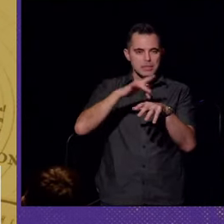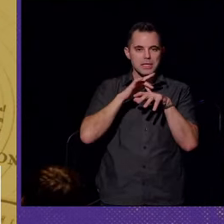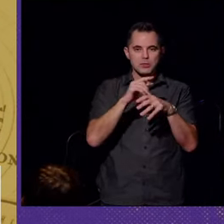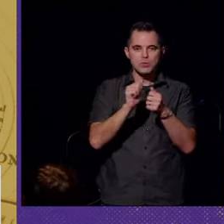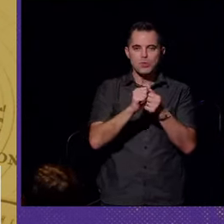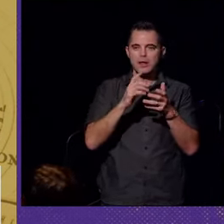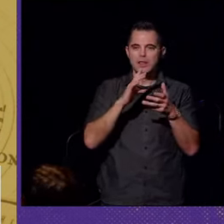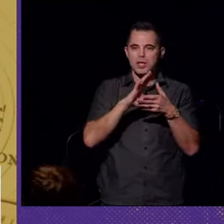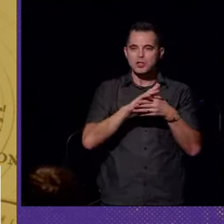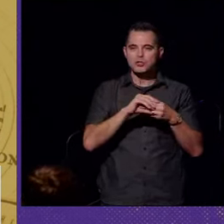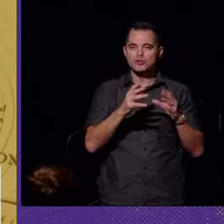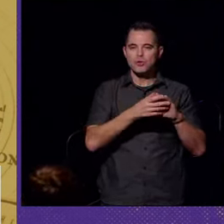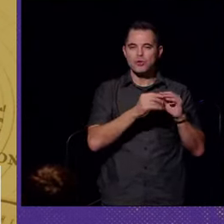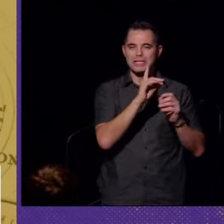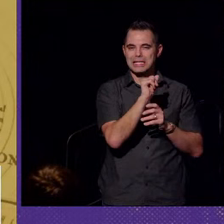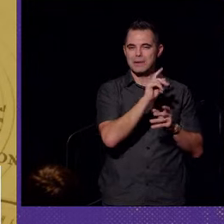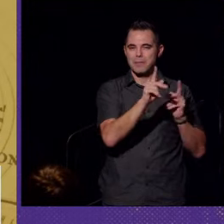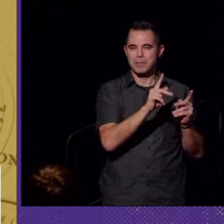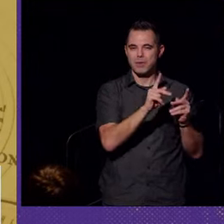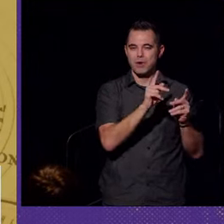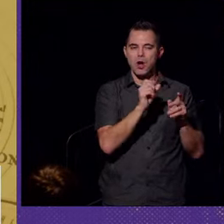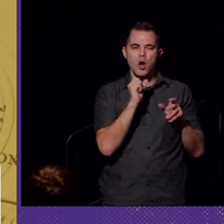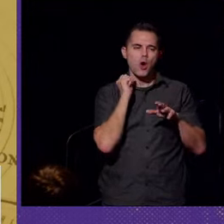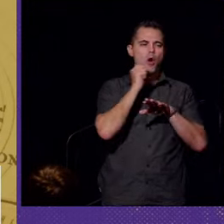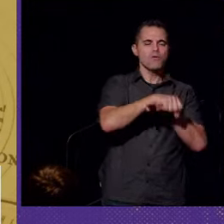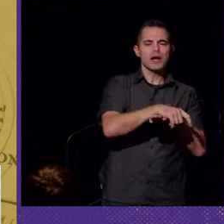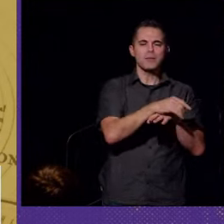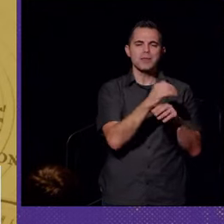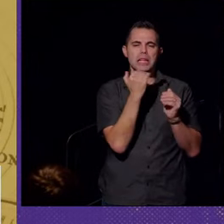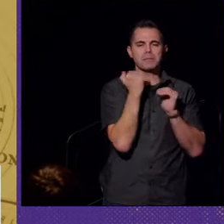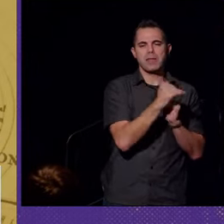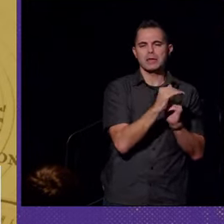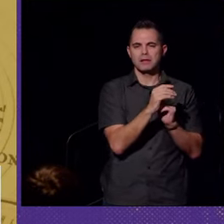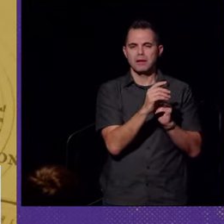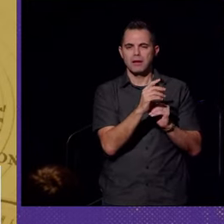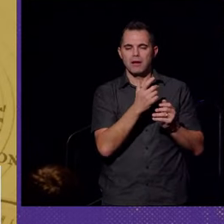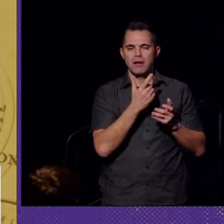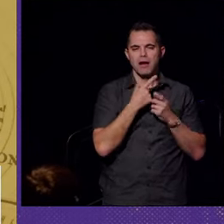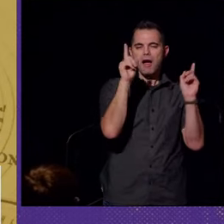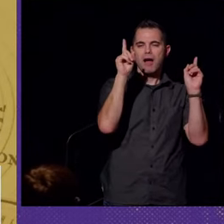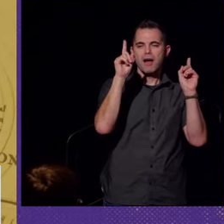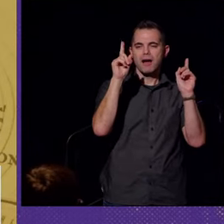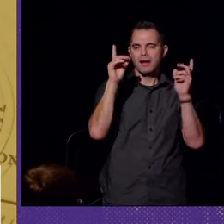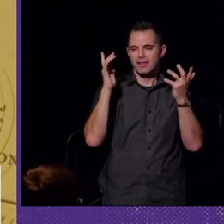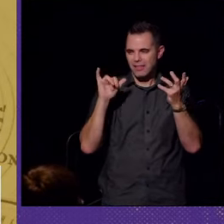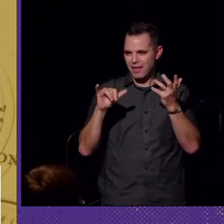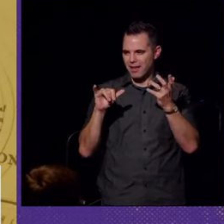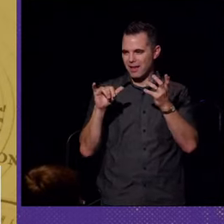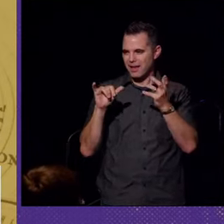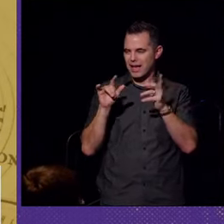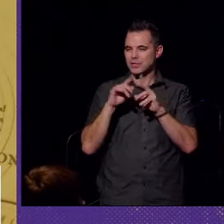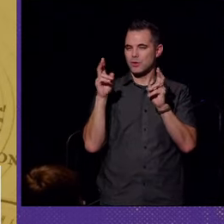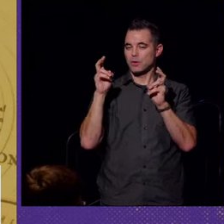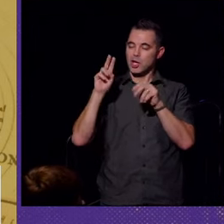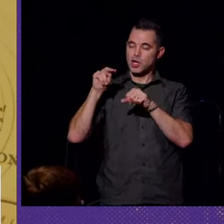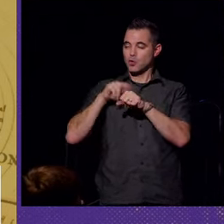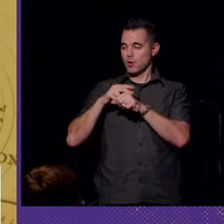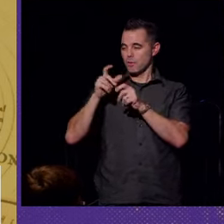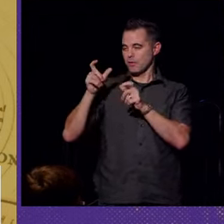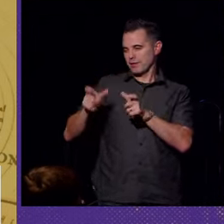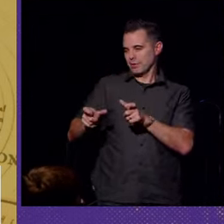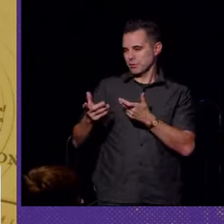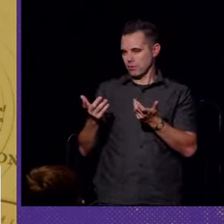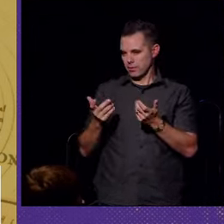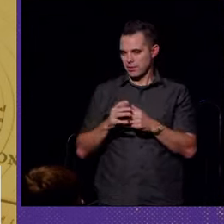stories of disabled people overcoming their limitations to achieve success as a quote, normal individual?